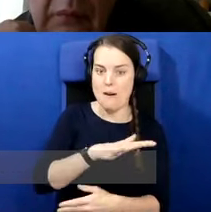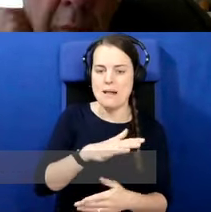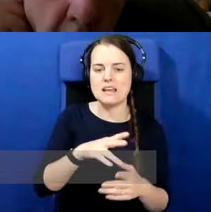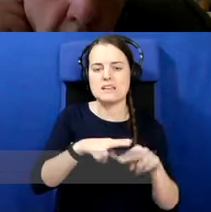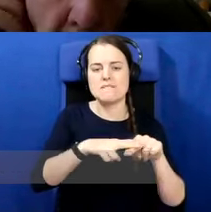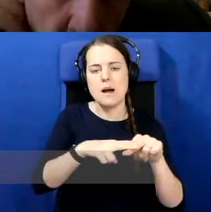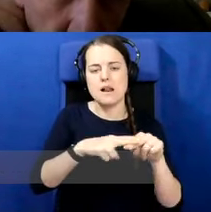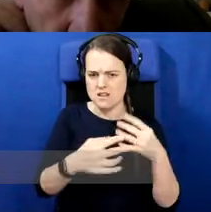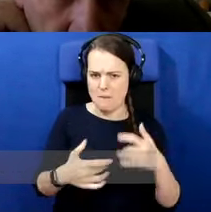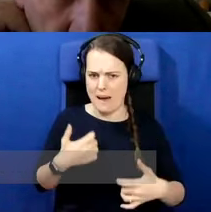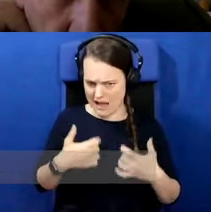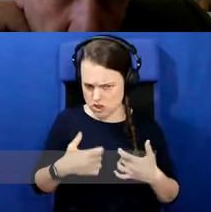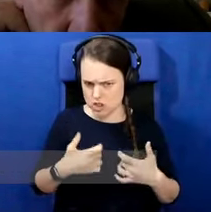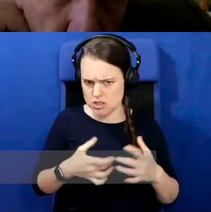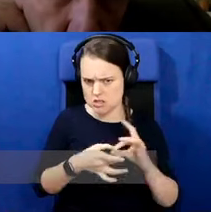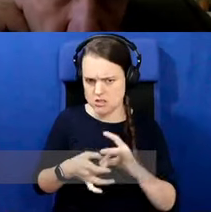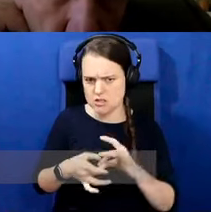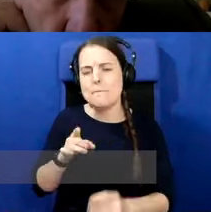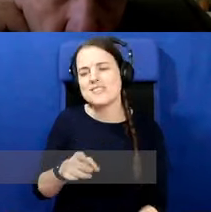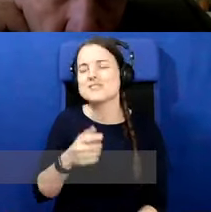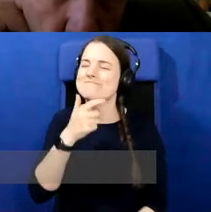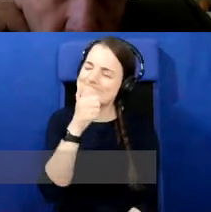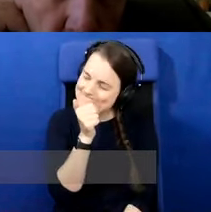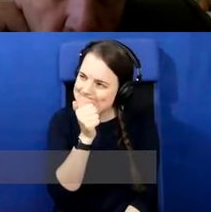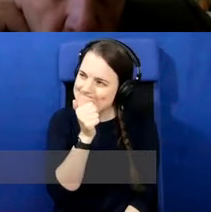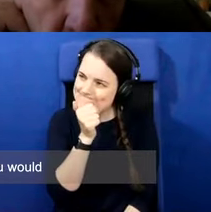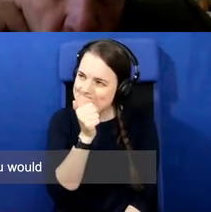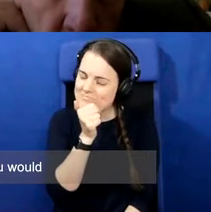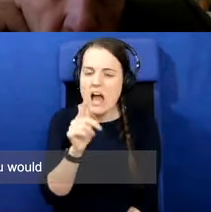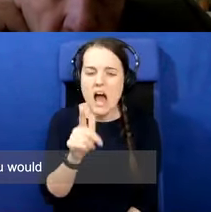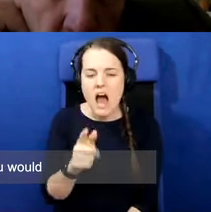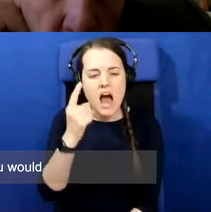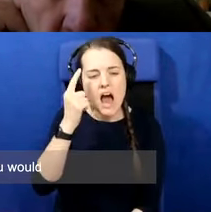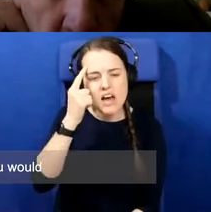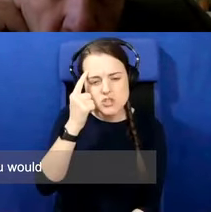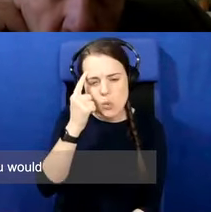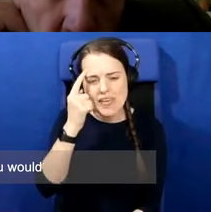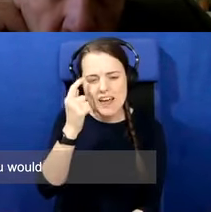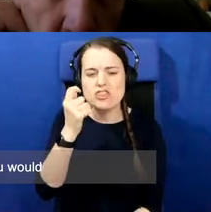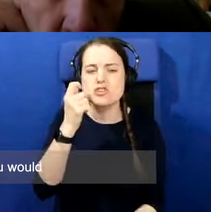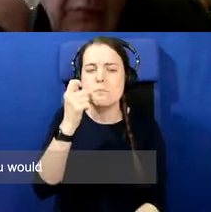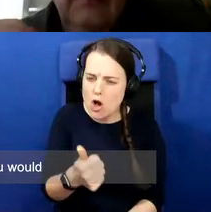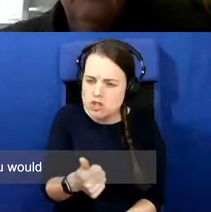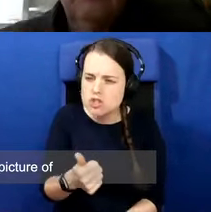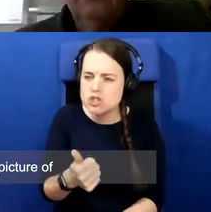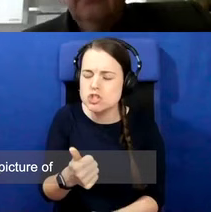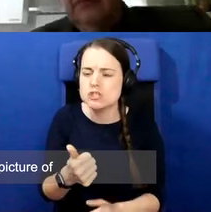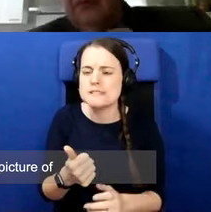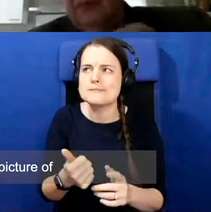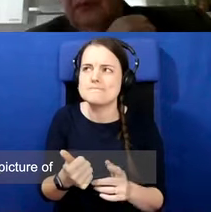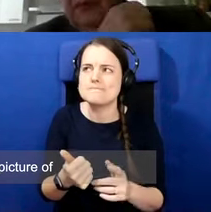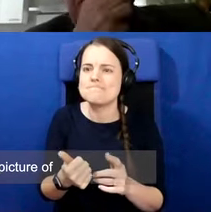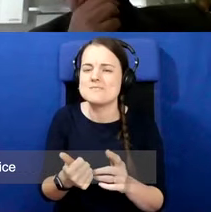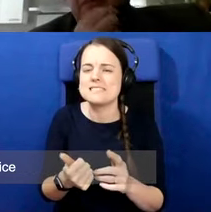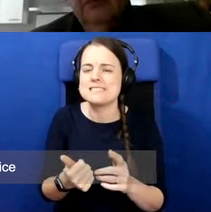it's, it's, I don't think it has any great significance. They will, you would get people who would put up a